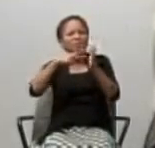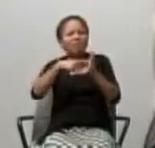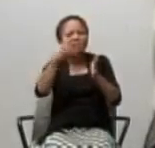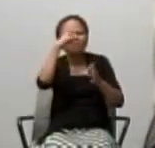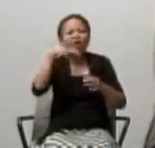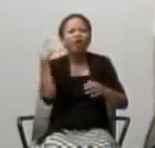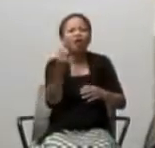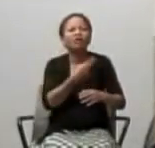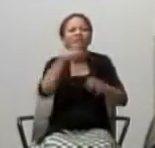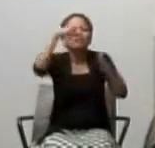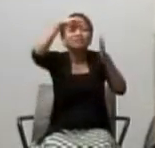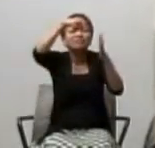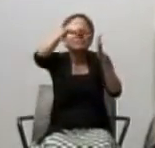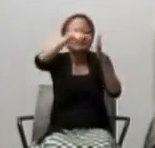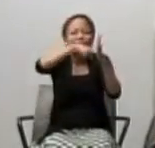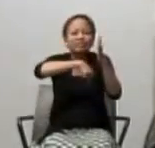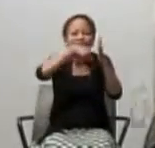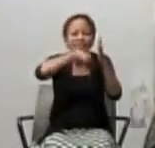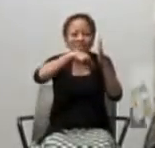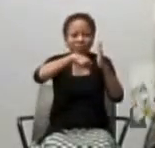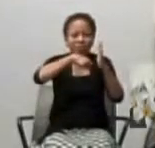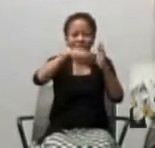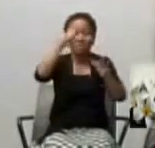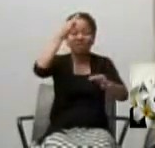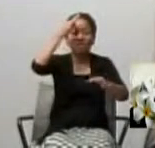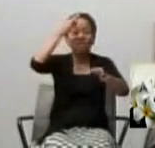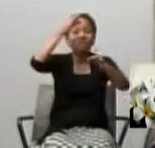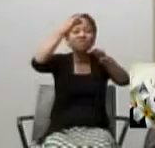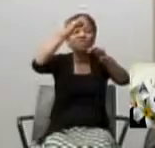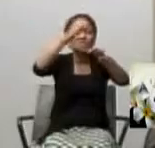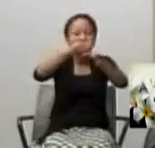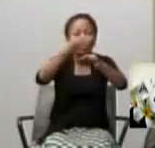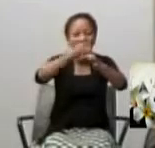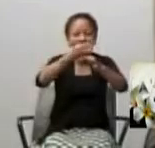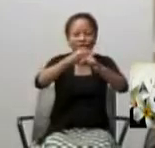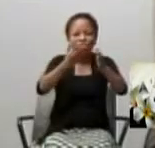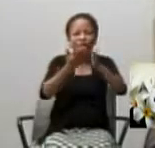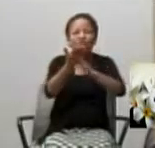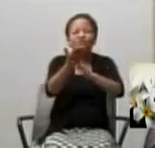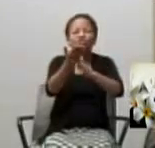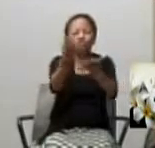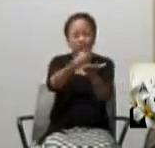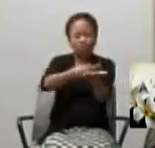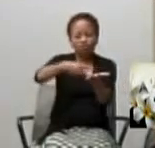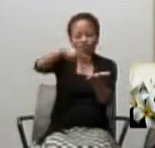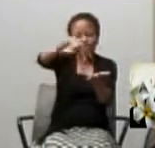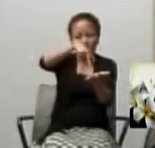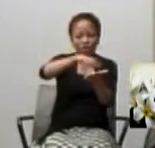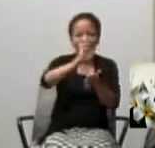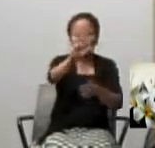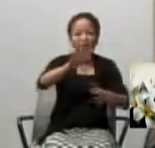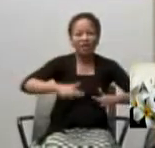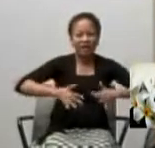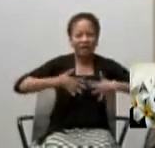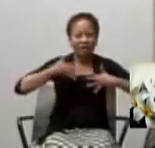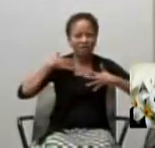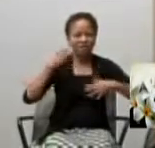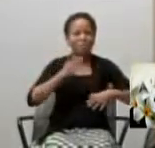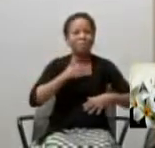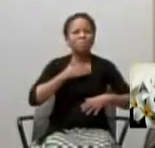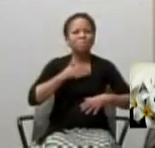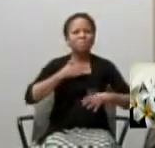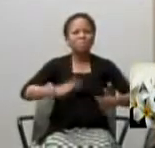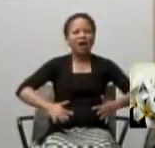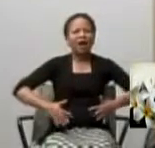God through the resurrection. That our lives, your lives, my life, isn't limited